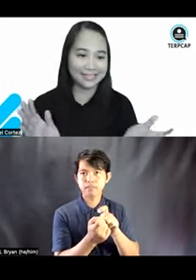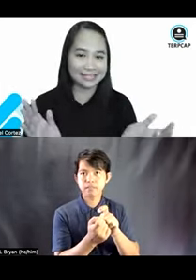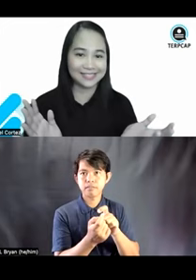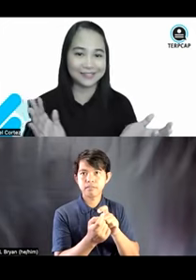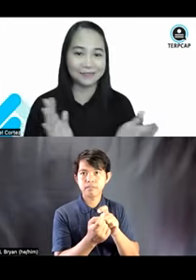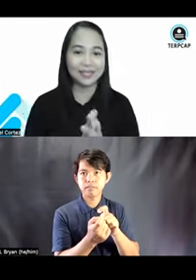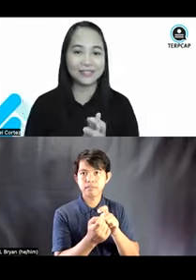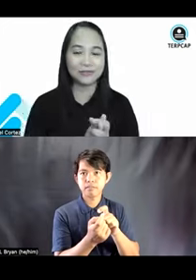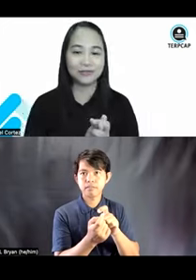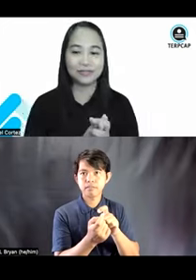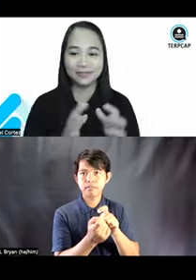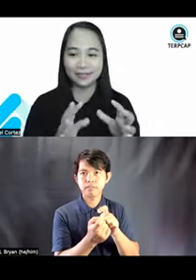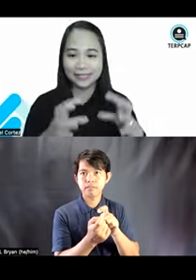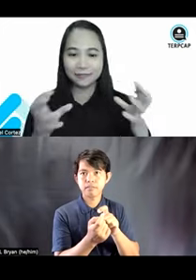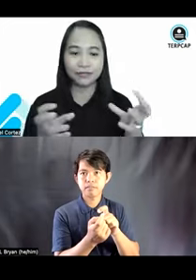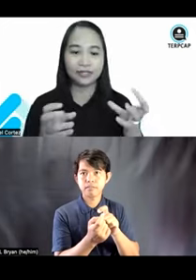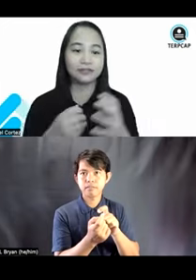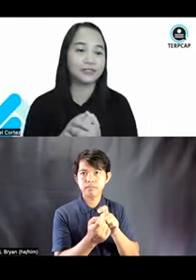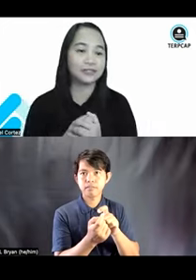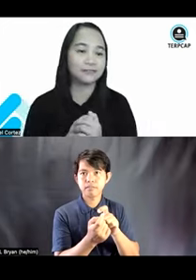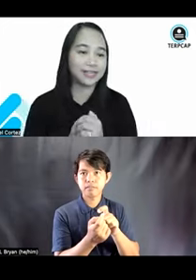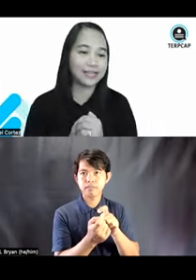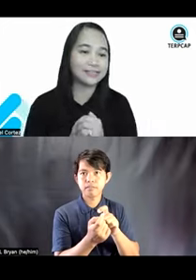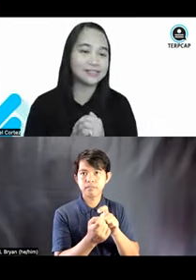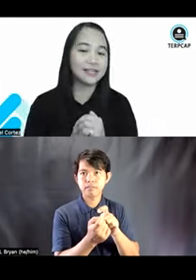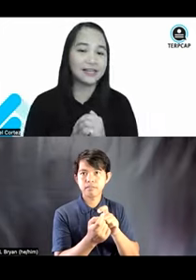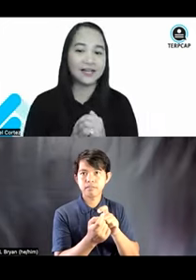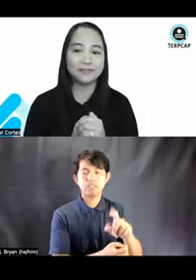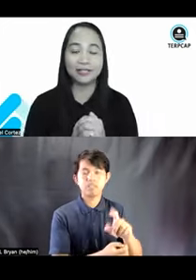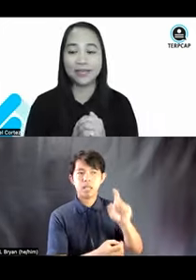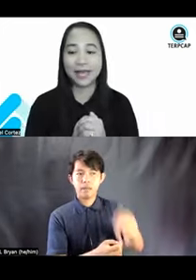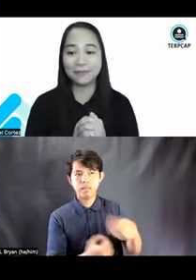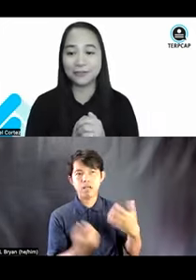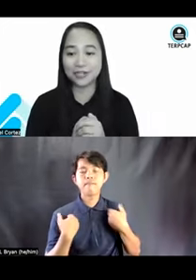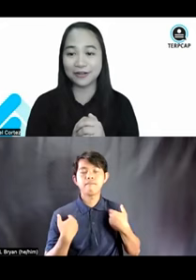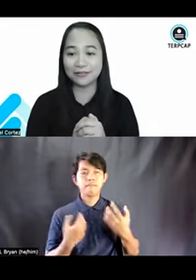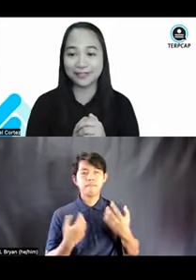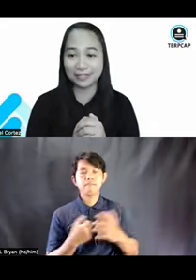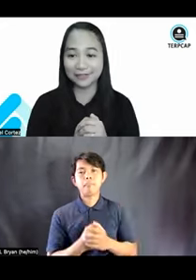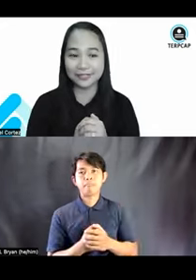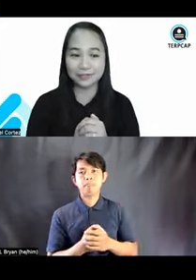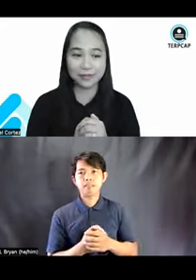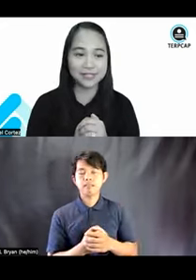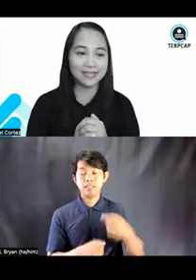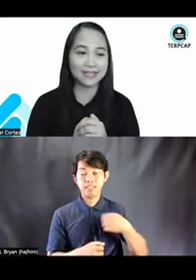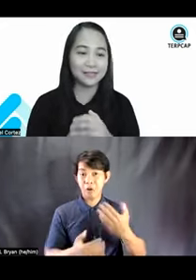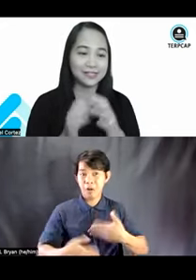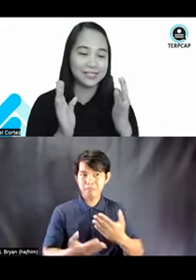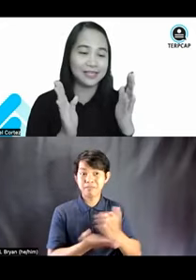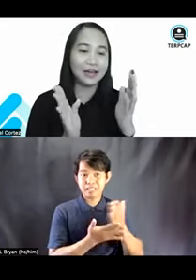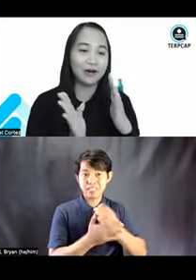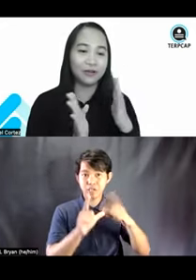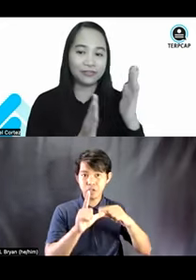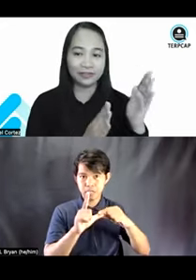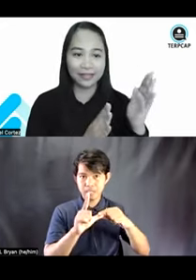text. Okay. So, the need for alternative text. I'll be happy to share the link to this website. As you can